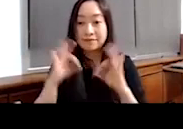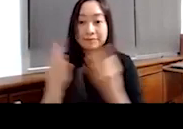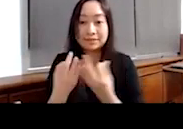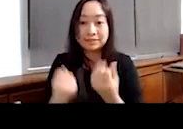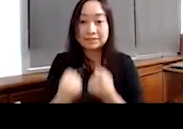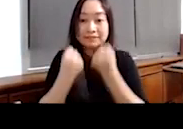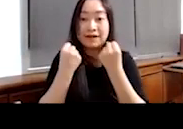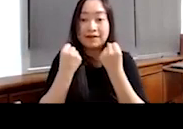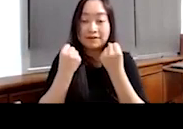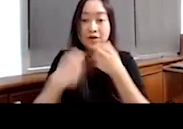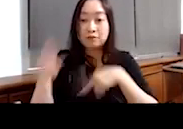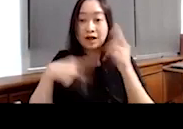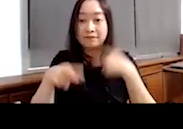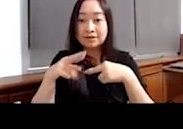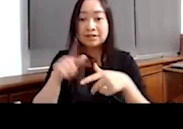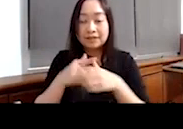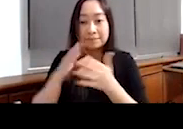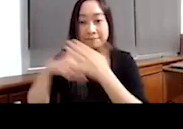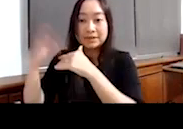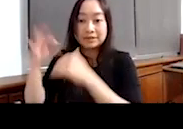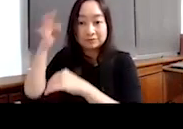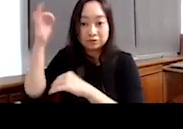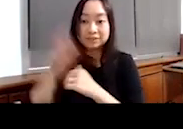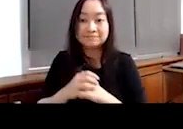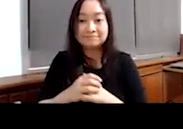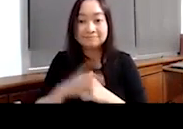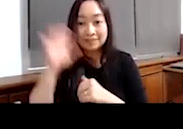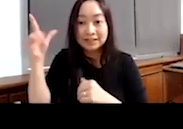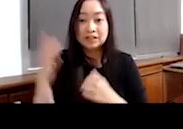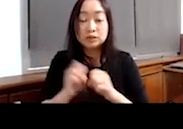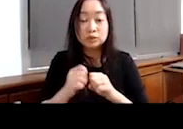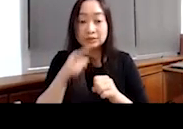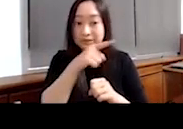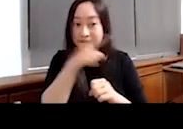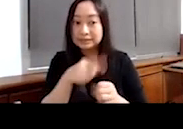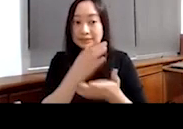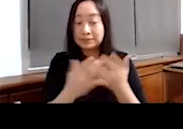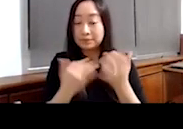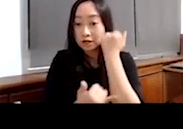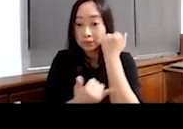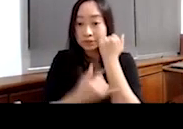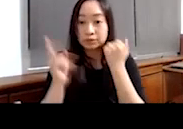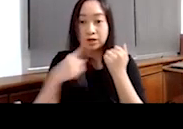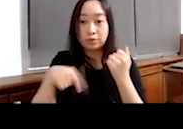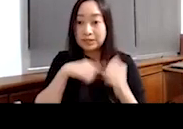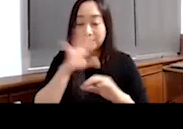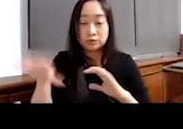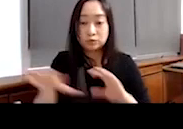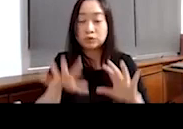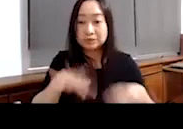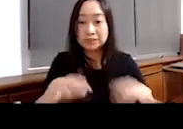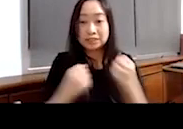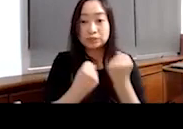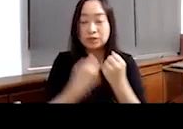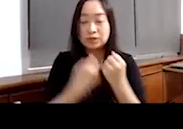recover, and ultimately be able to build a future. So this, this is one, these are some of the countries where we don't do, uh, child sponsorship